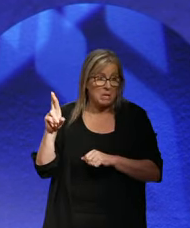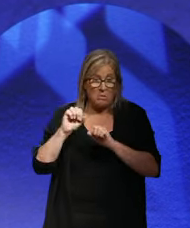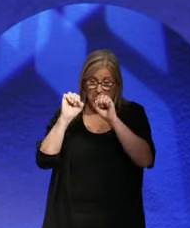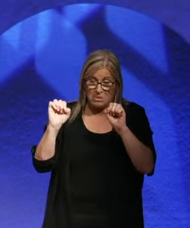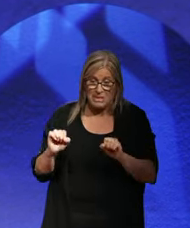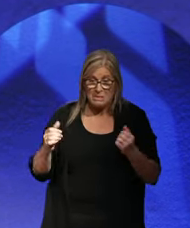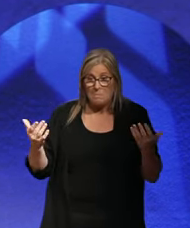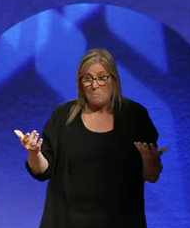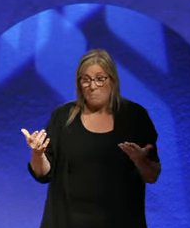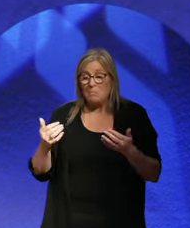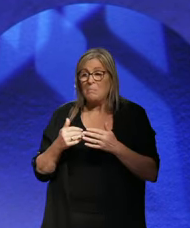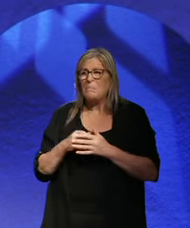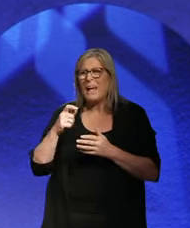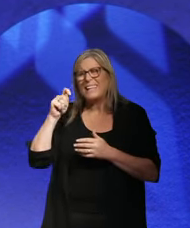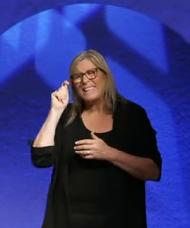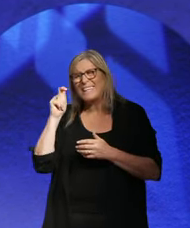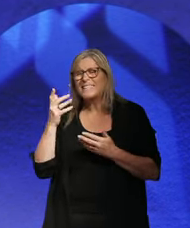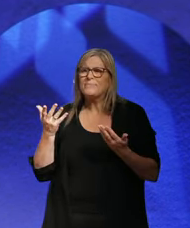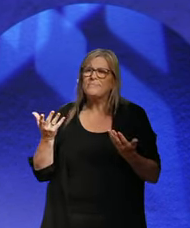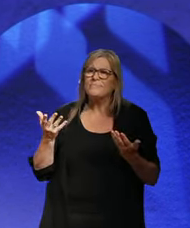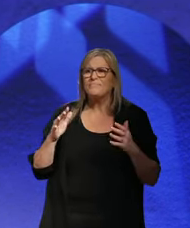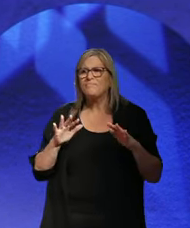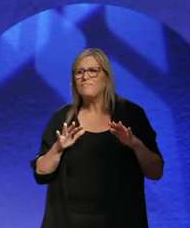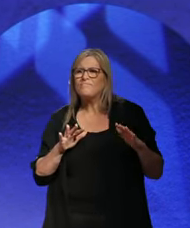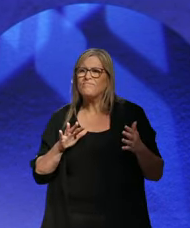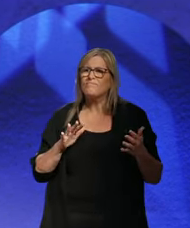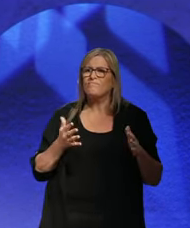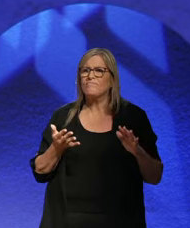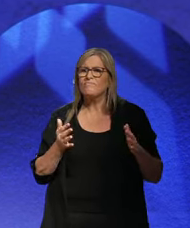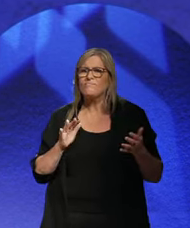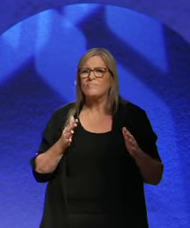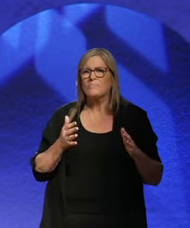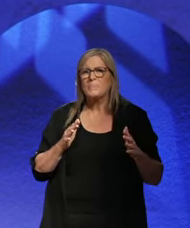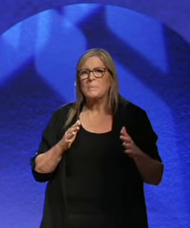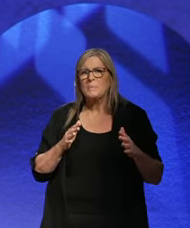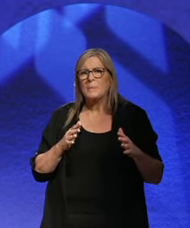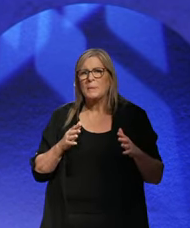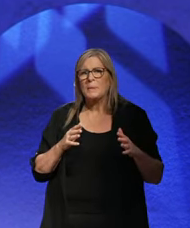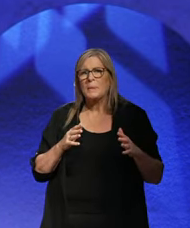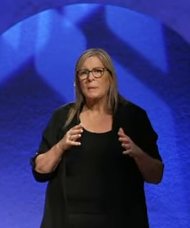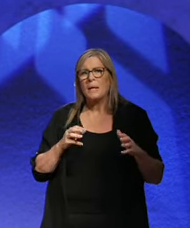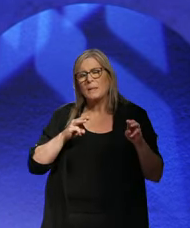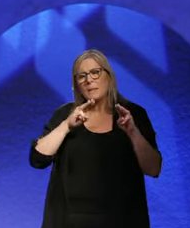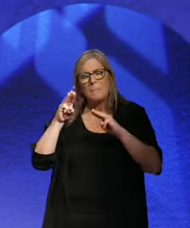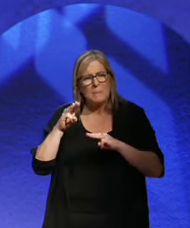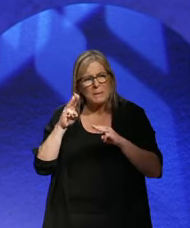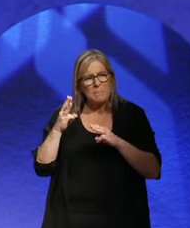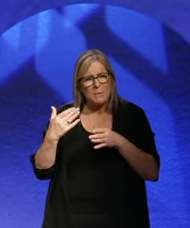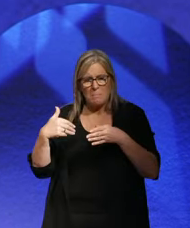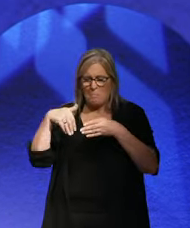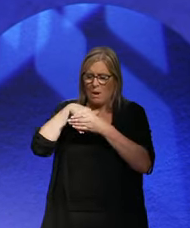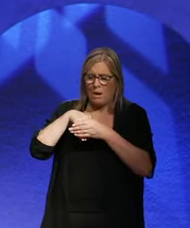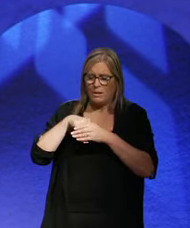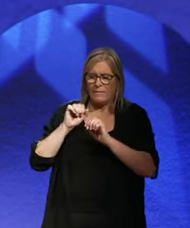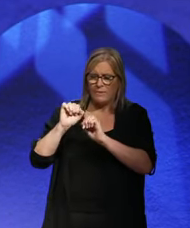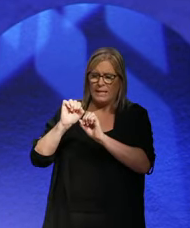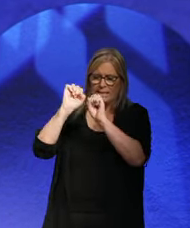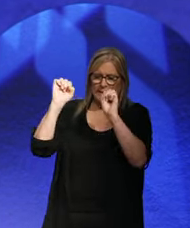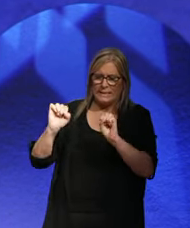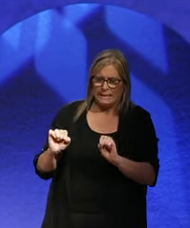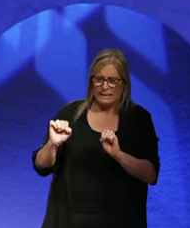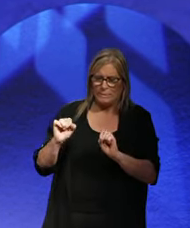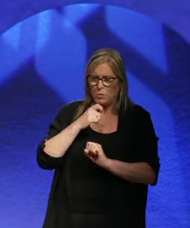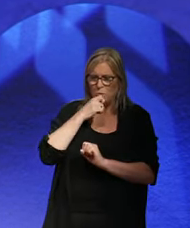I think it's sort of, I don't know, I think even the people who were part of that system would say,